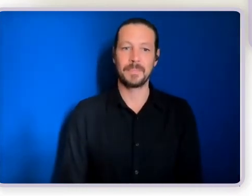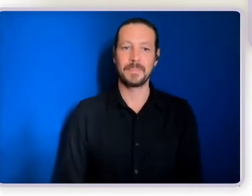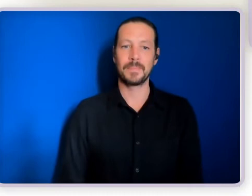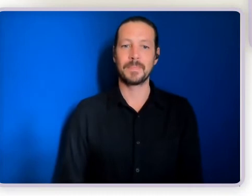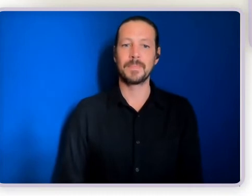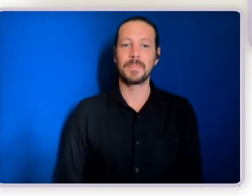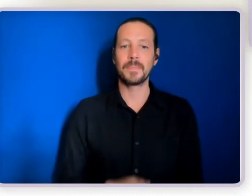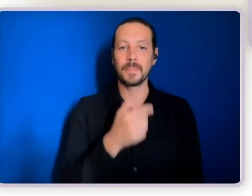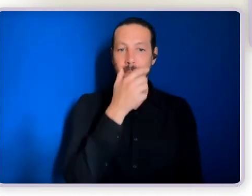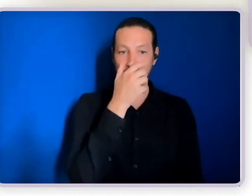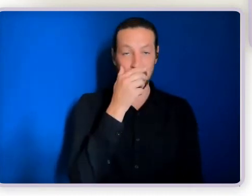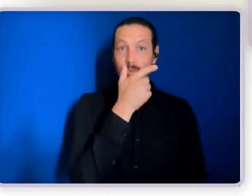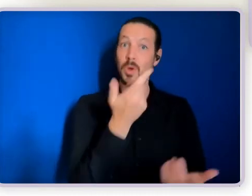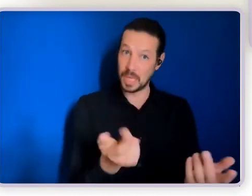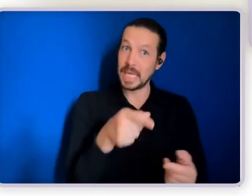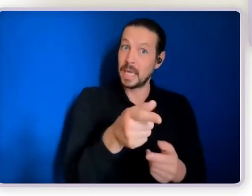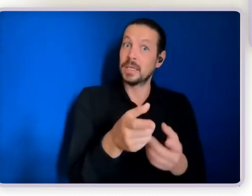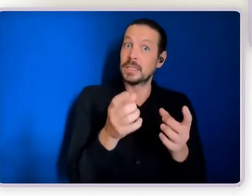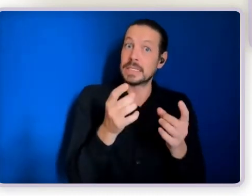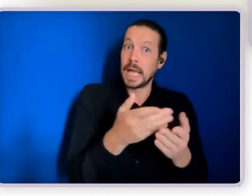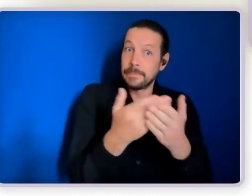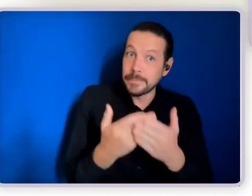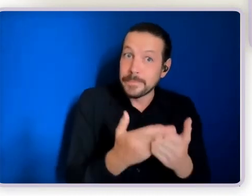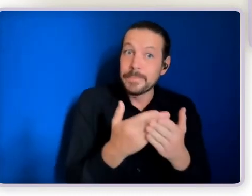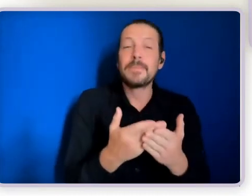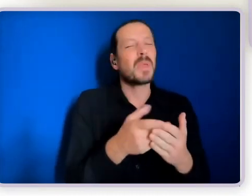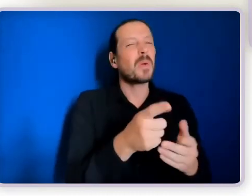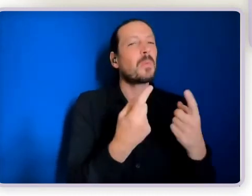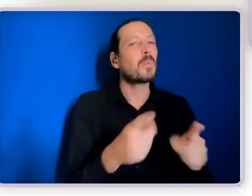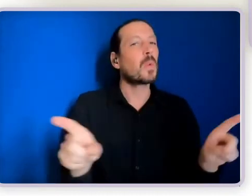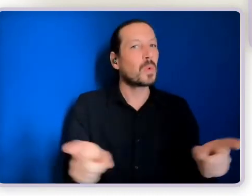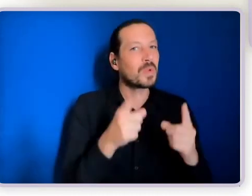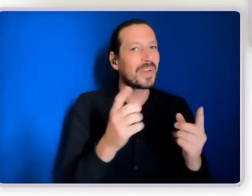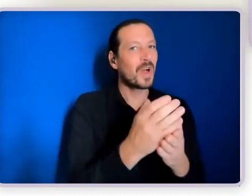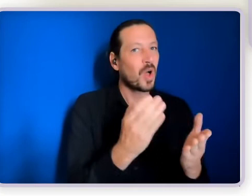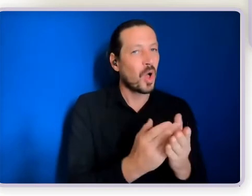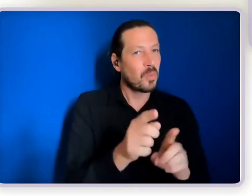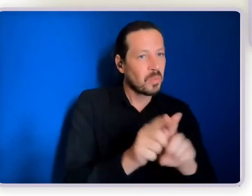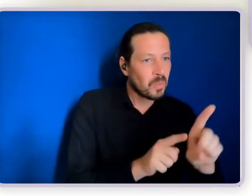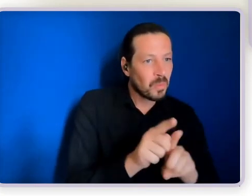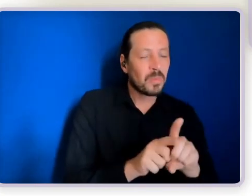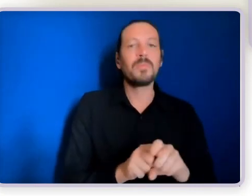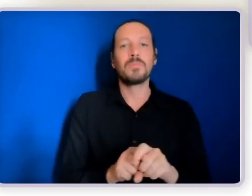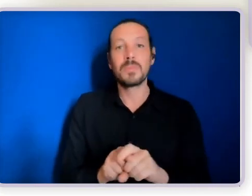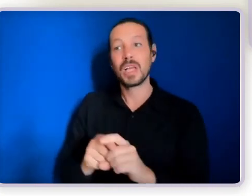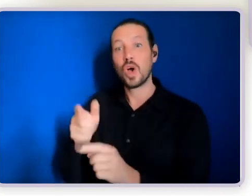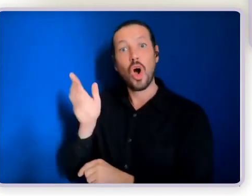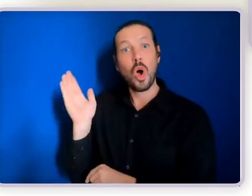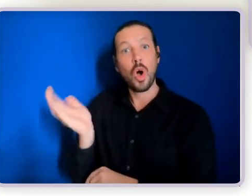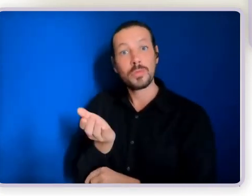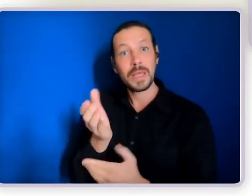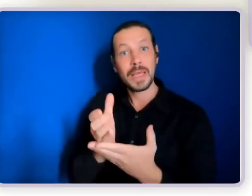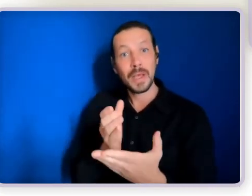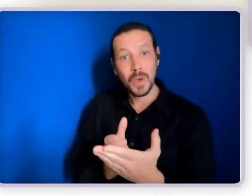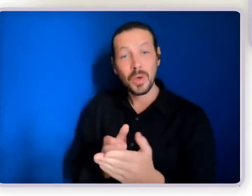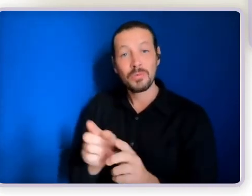example he has become a student not only of that music course he's also undertaken a hospitality course and has just finished a